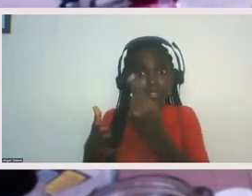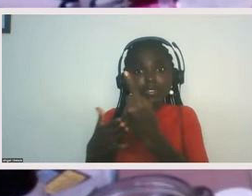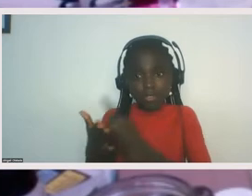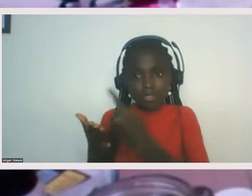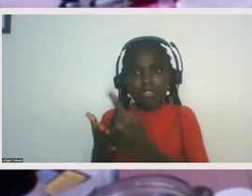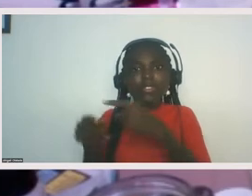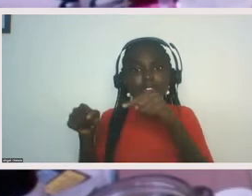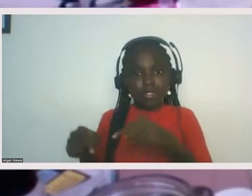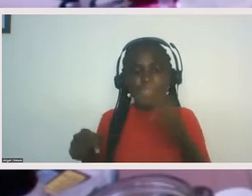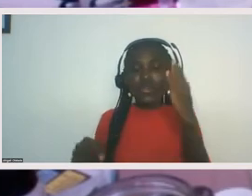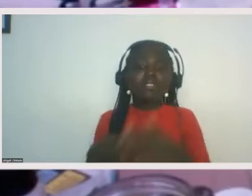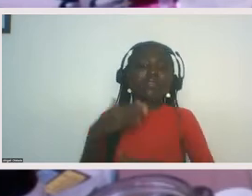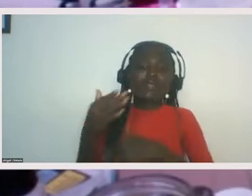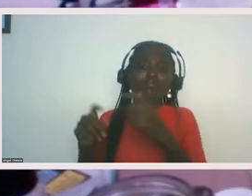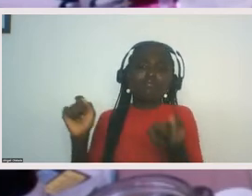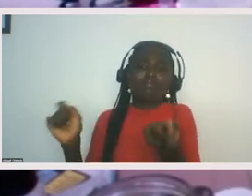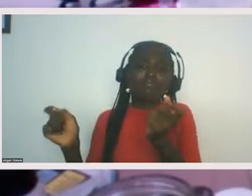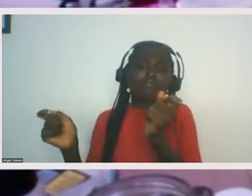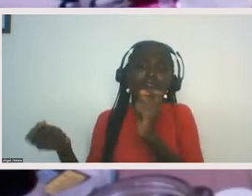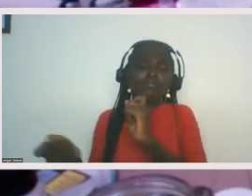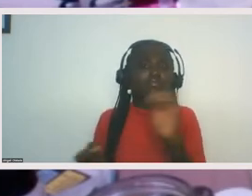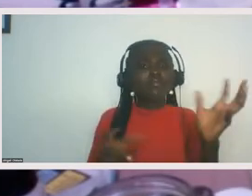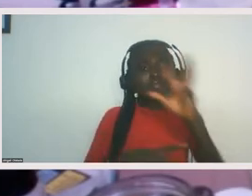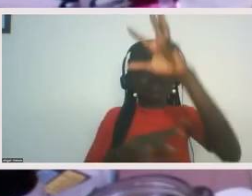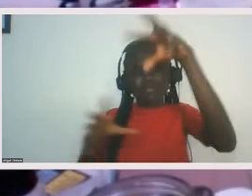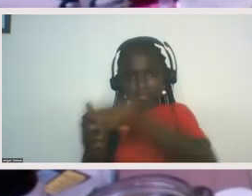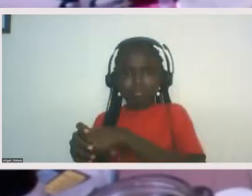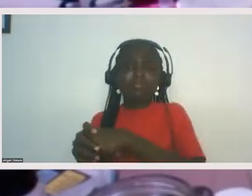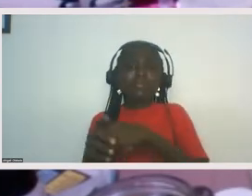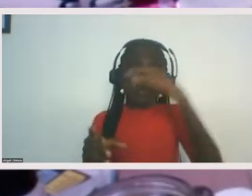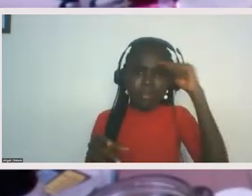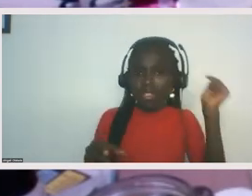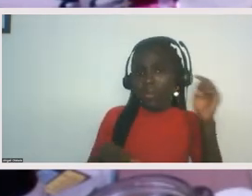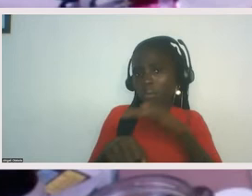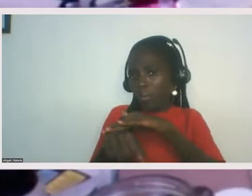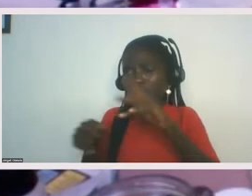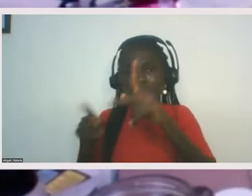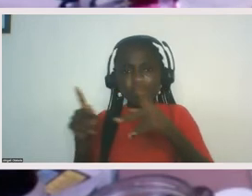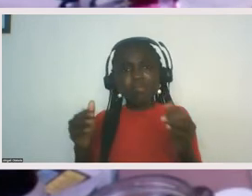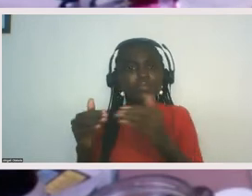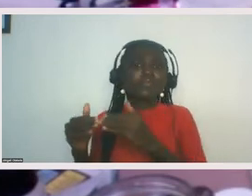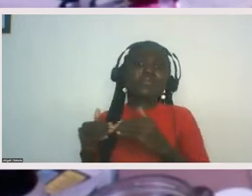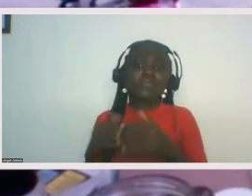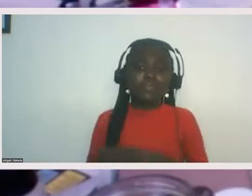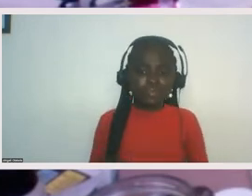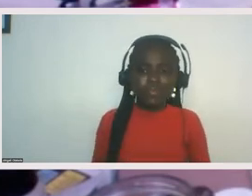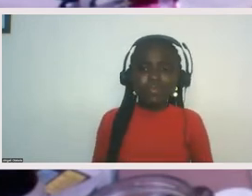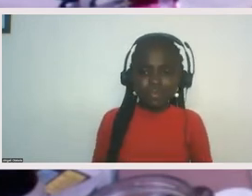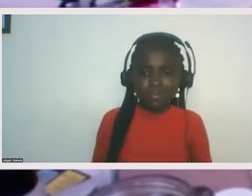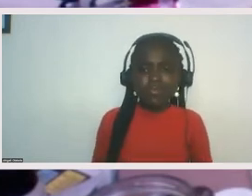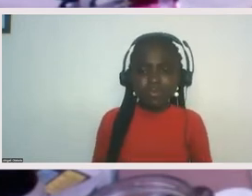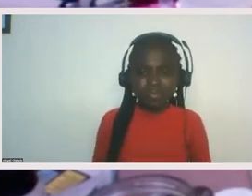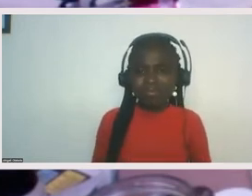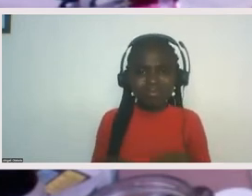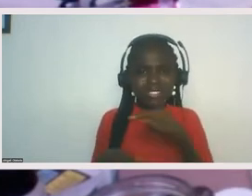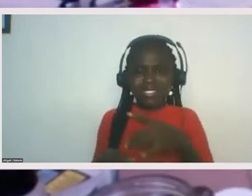is going to spread. It's sort of an antidote, you know, to the toxicity that is racism. I just see it as a